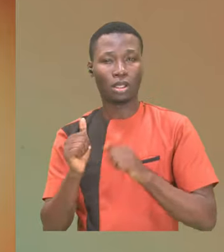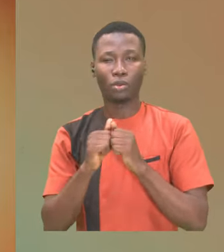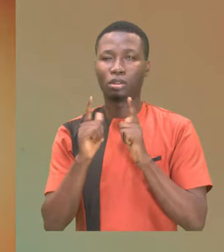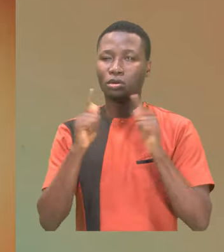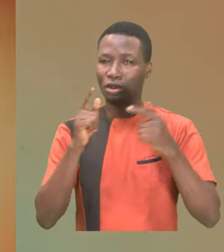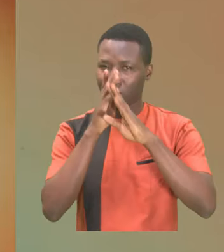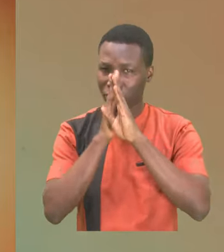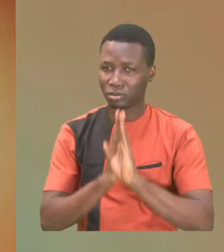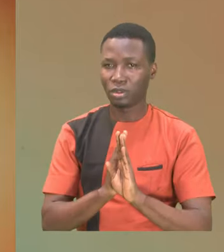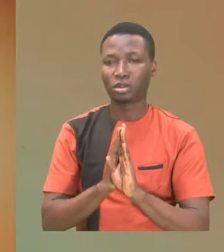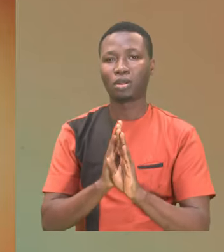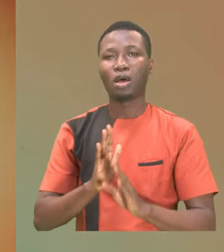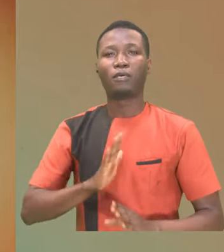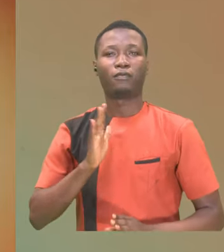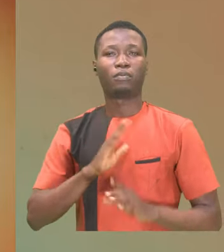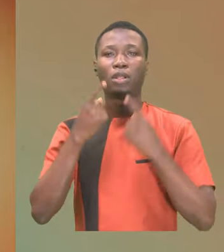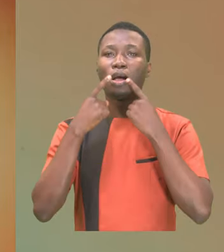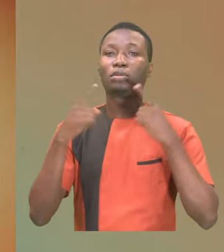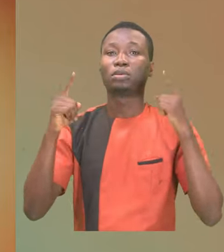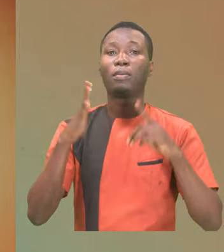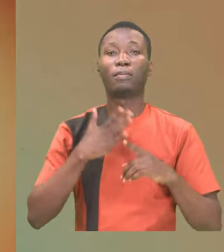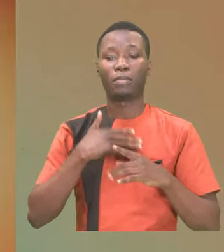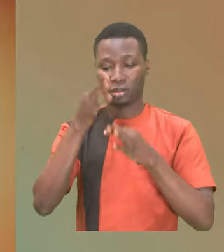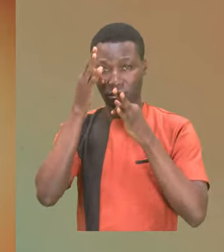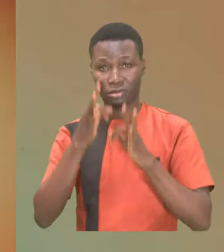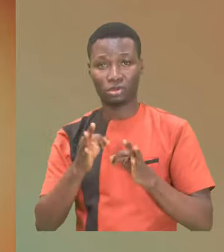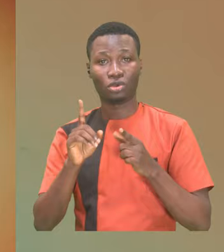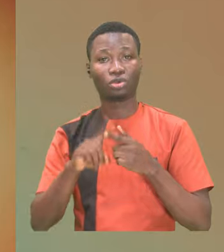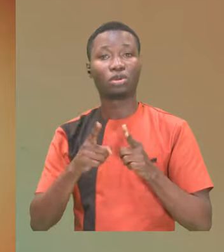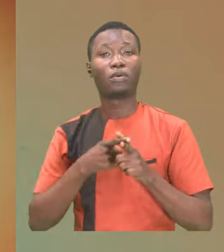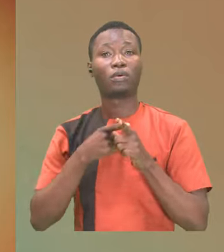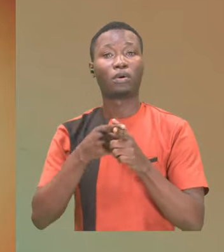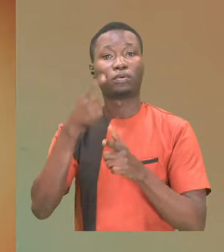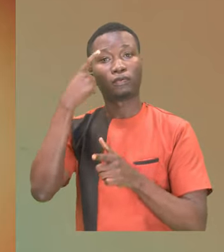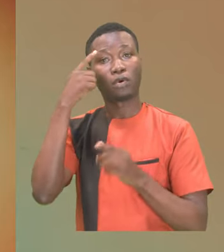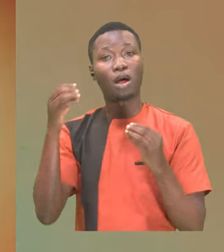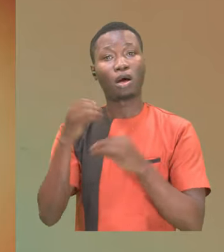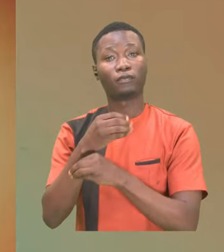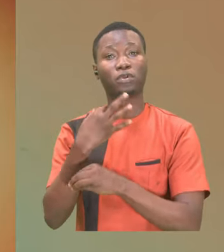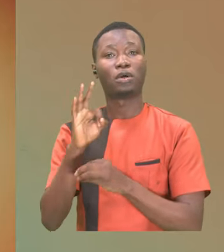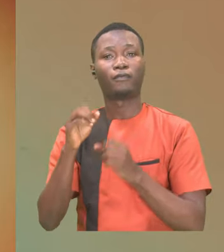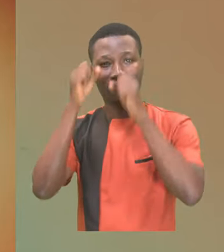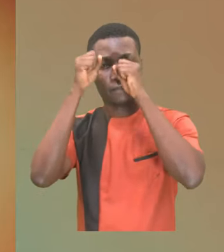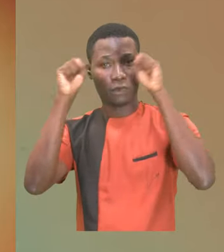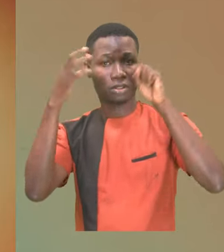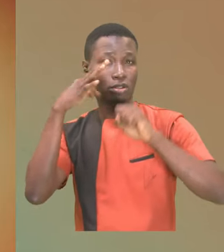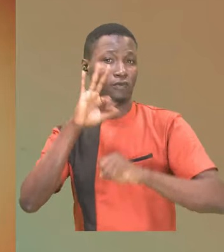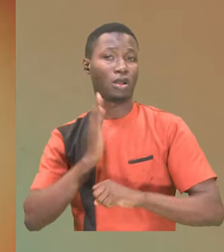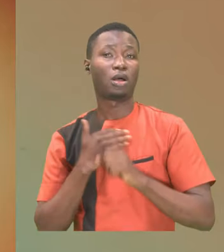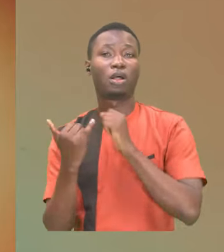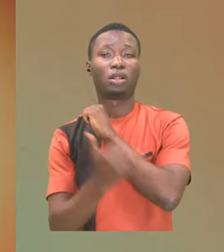formally declaring my intention to run for the office of the President of the Federal Republic of Nigeria